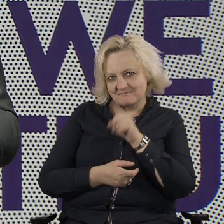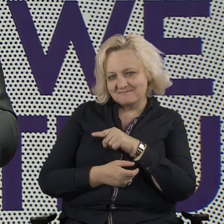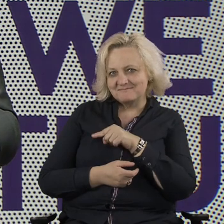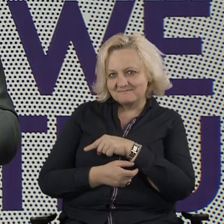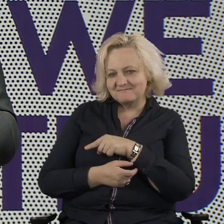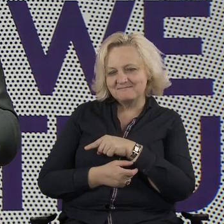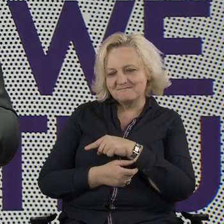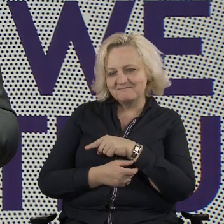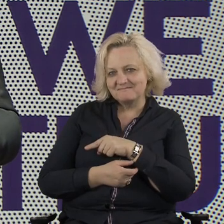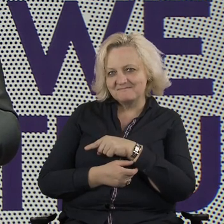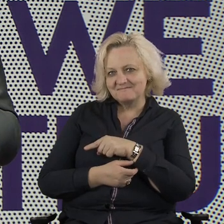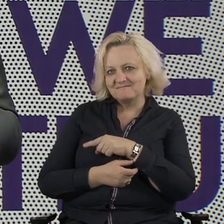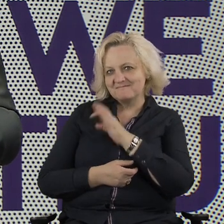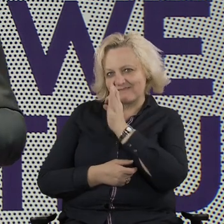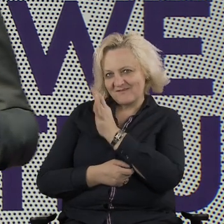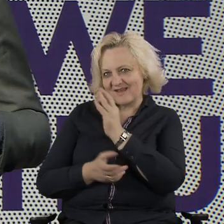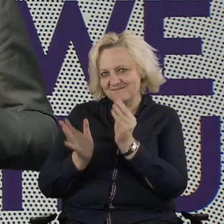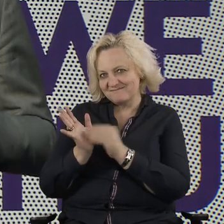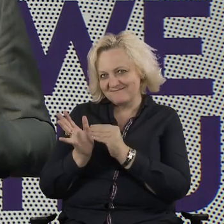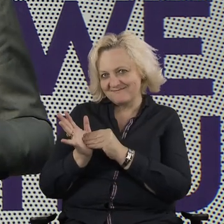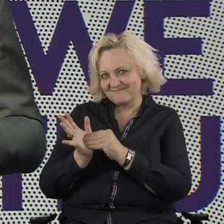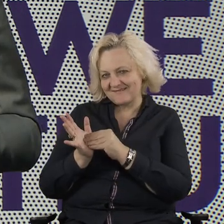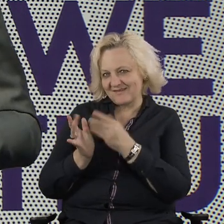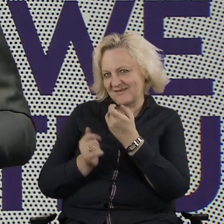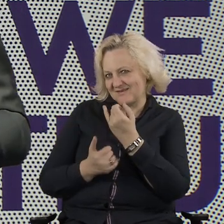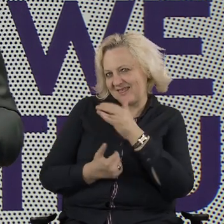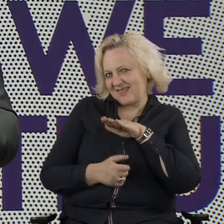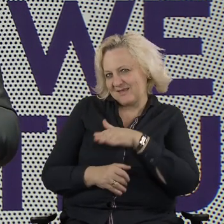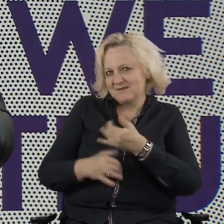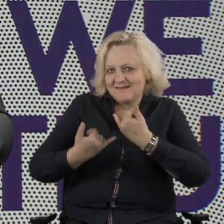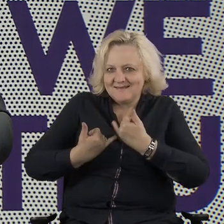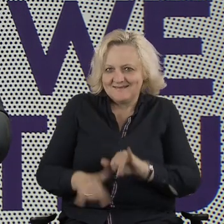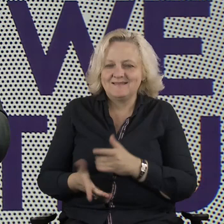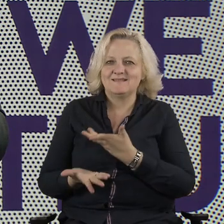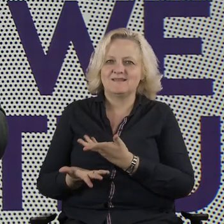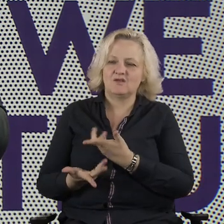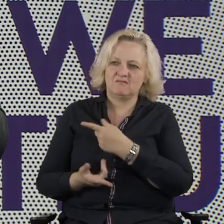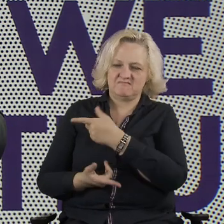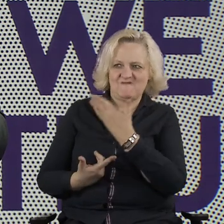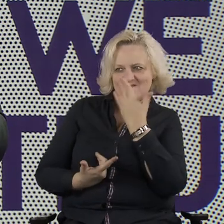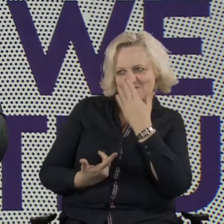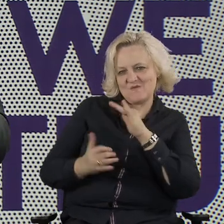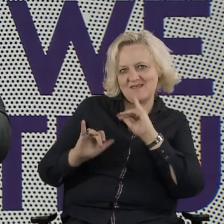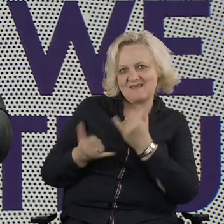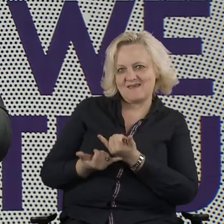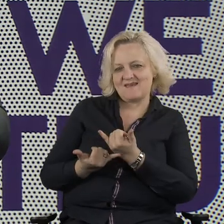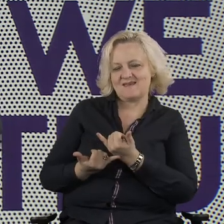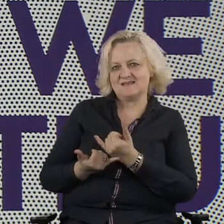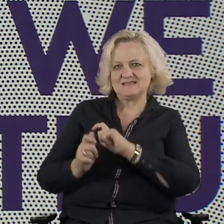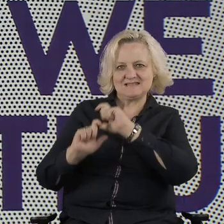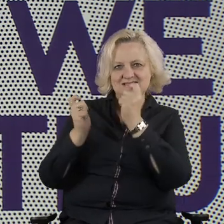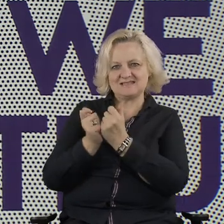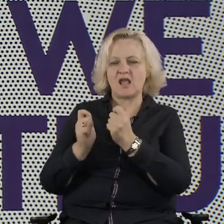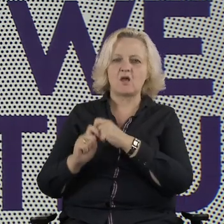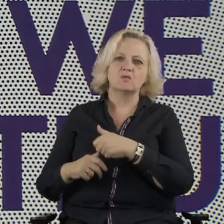very reclusive and what they do is they spend days in this political prayer to their gods that often